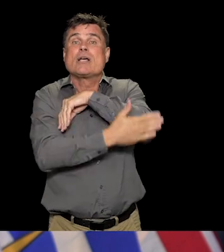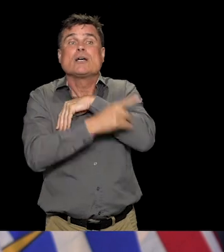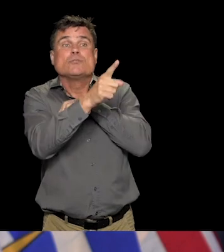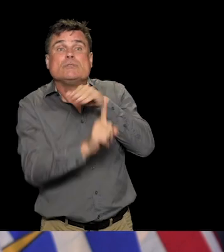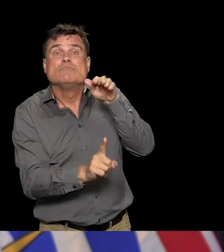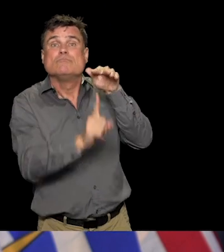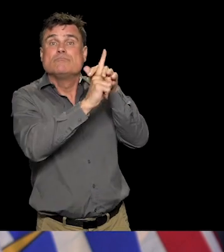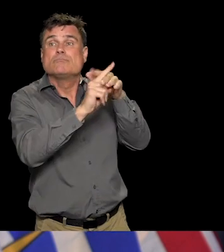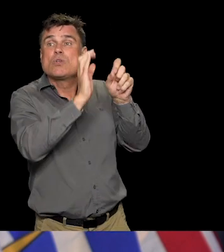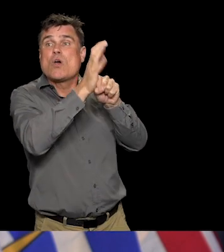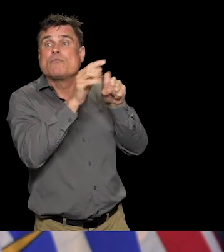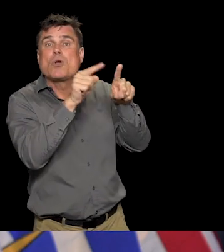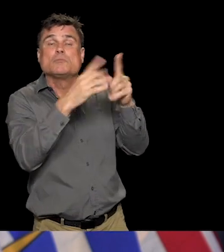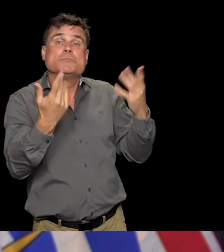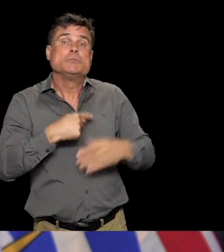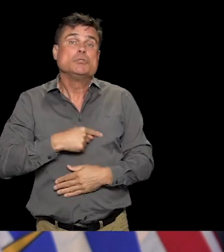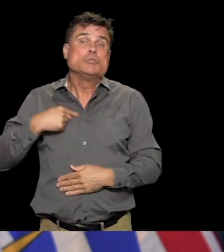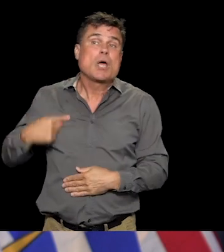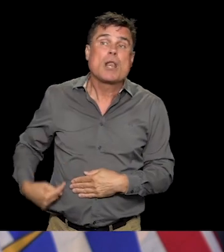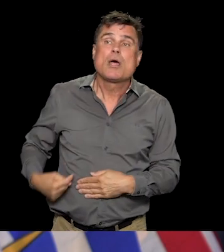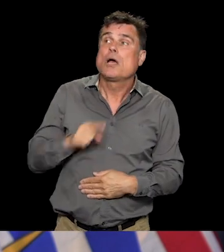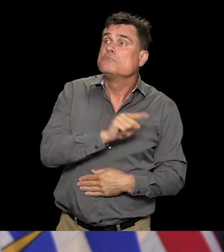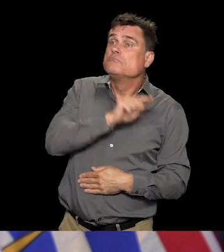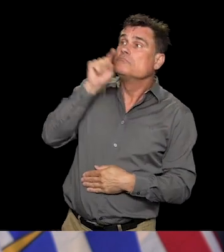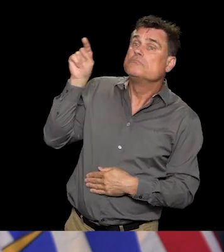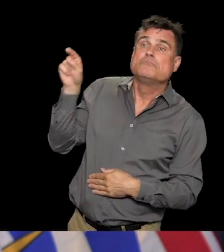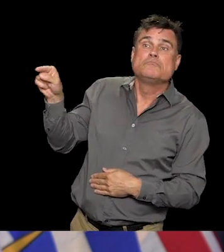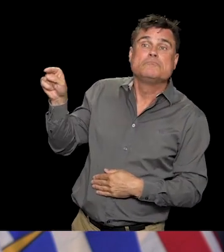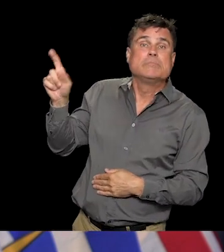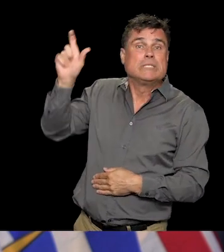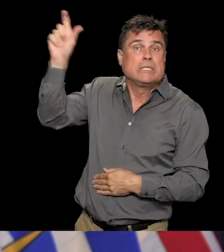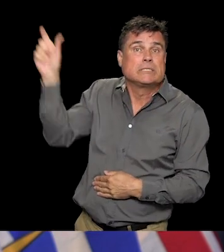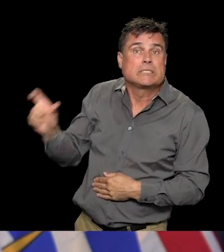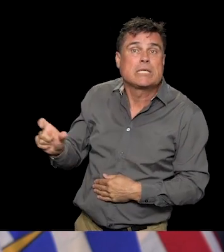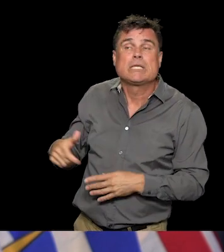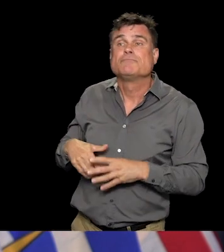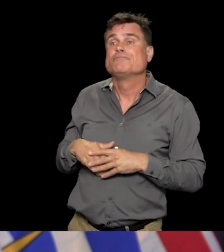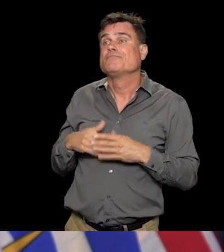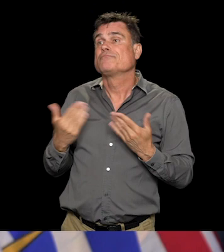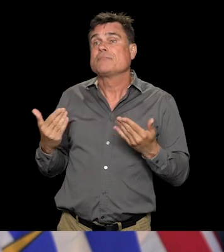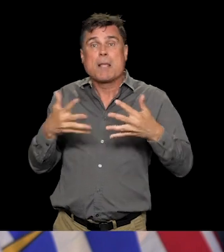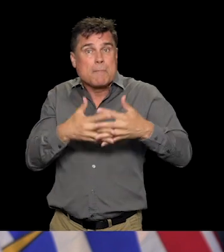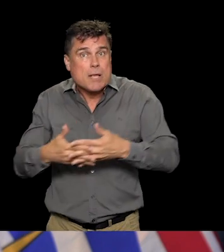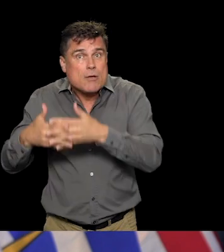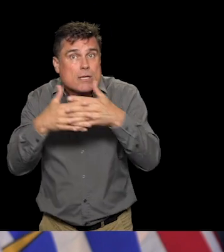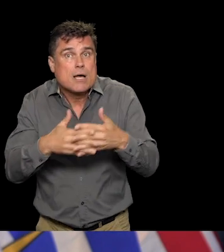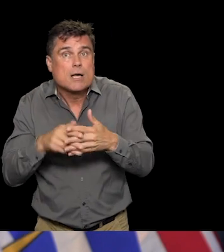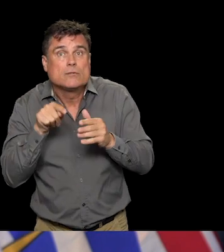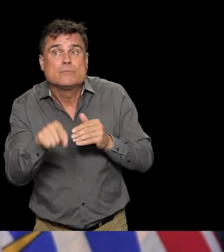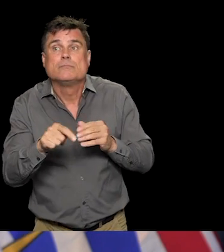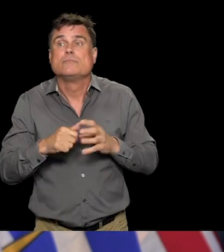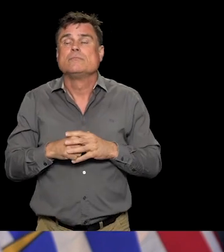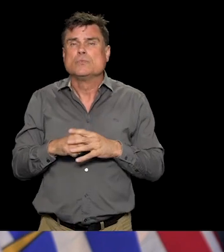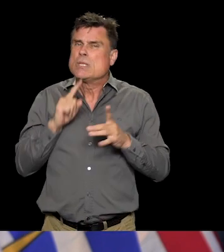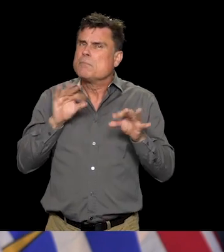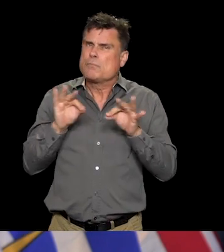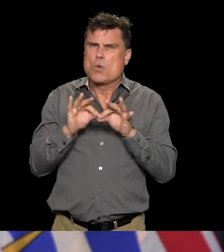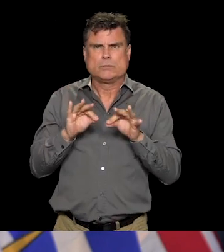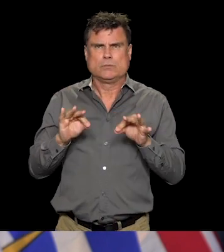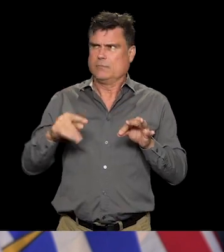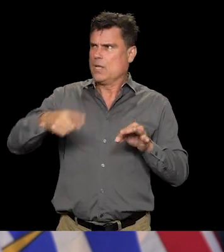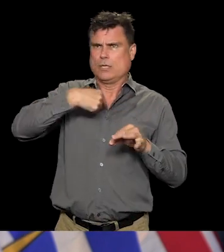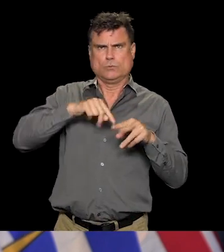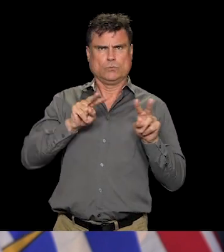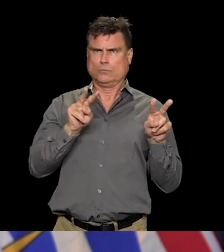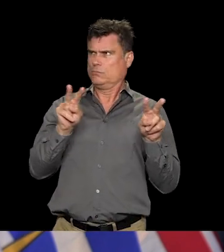happens in Italy, in Spain. It matters to us when it happens in the United States and here in Canada. And